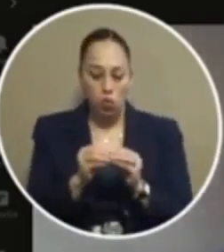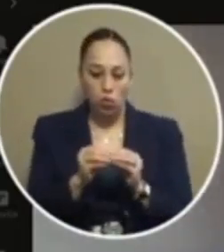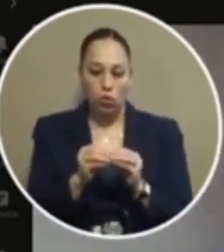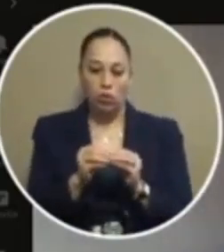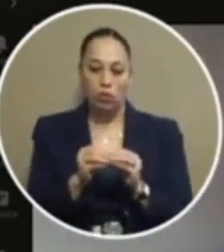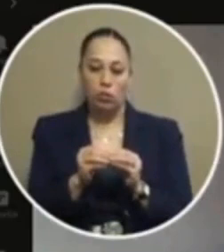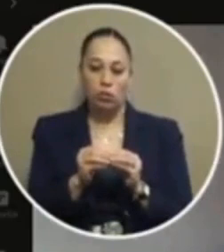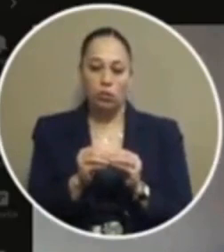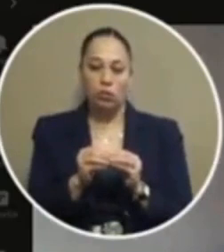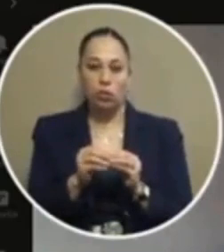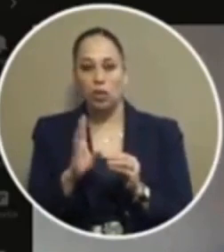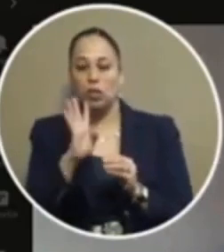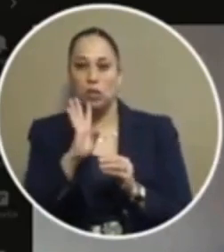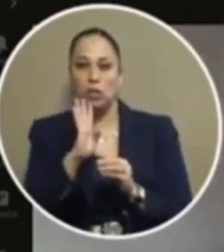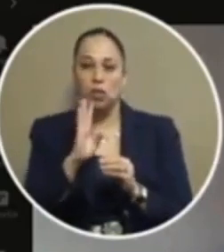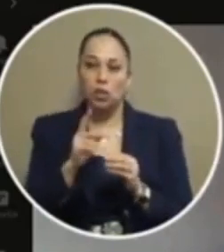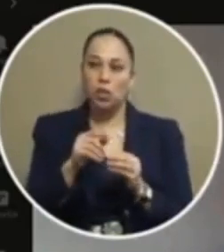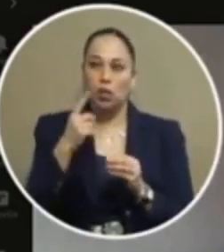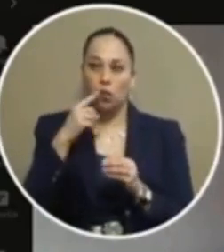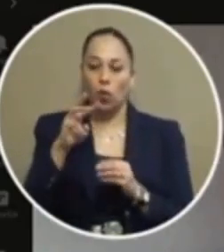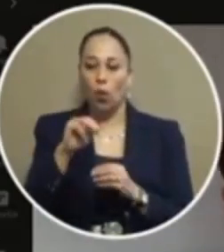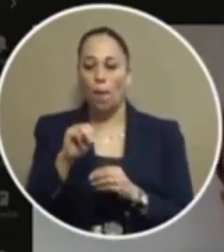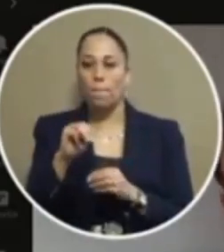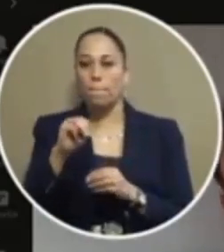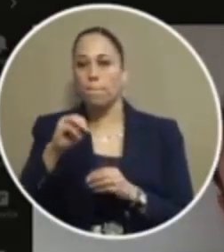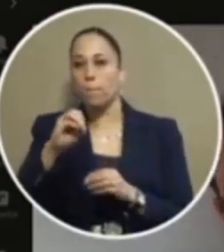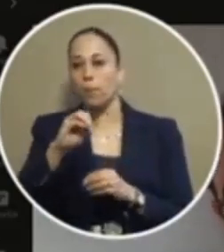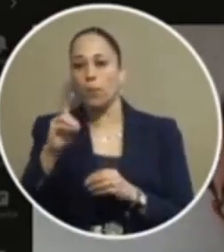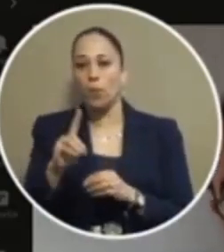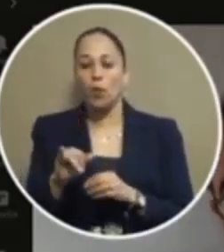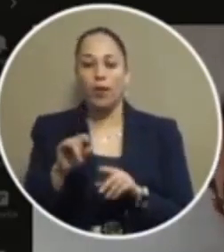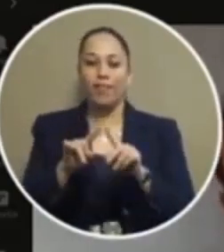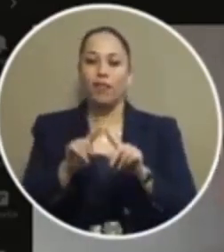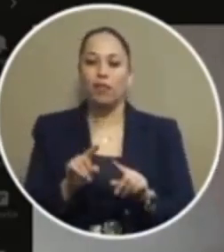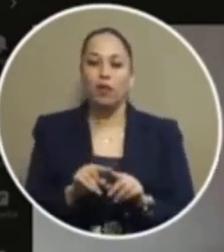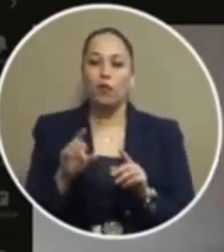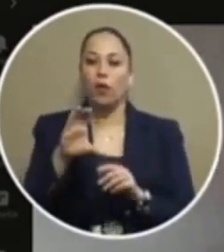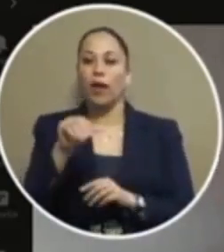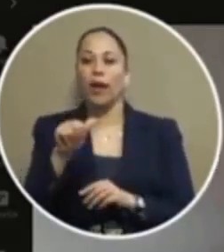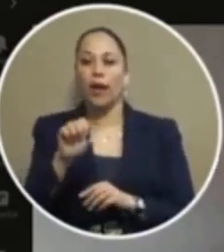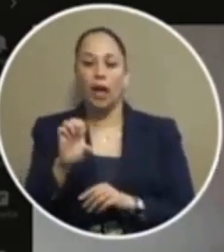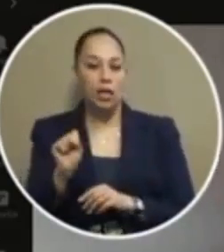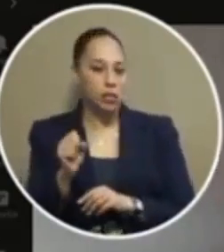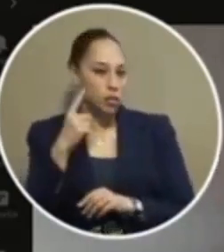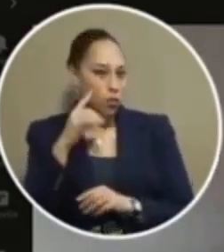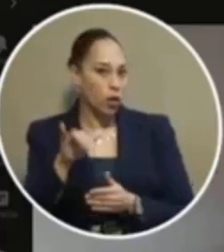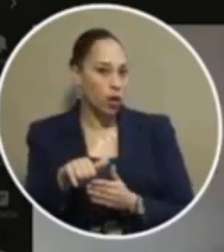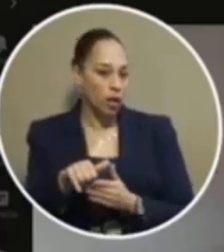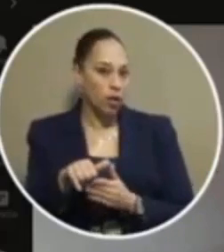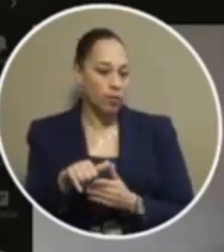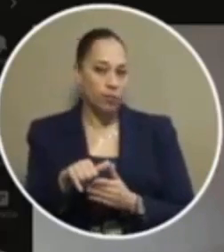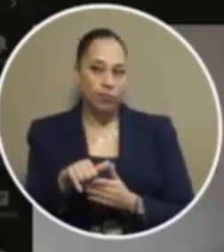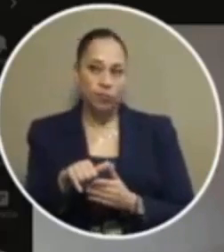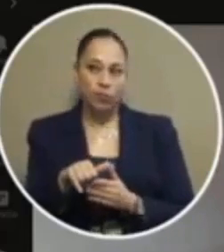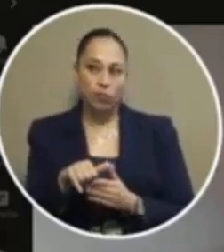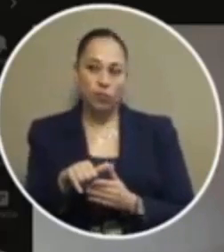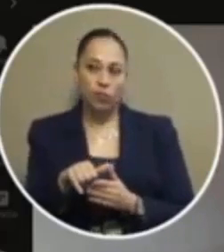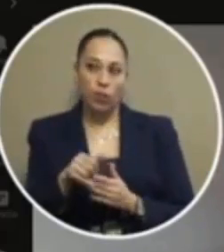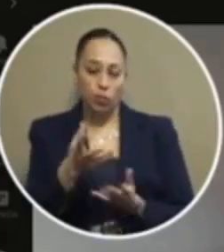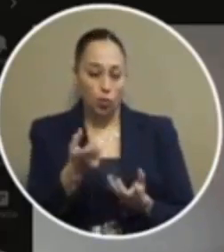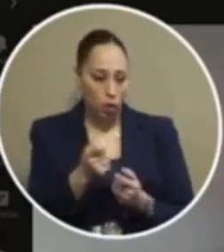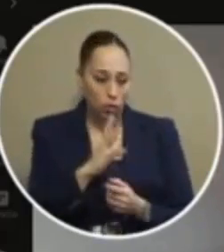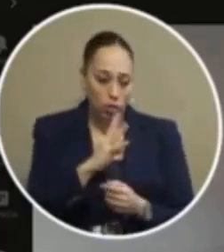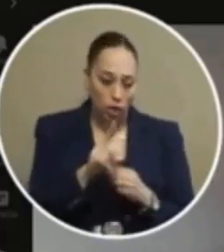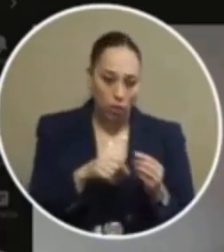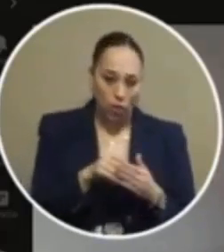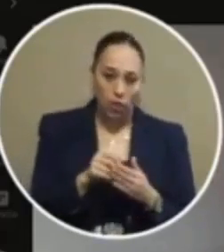speaker pro tem moody about non-arrest cases and the infrastructure for them i don't know if you want to talk about that